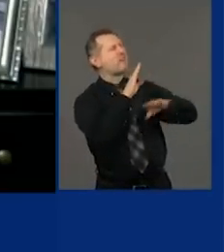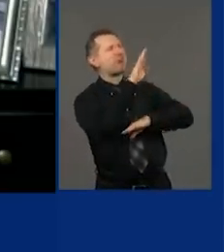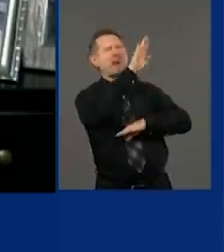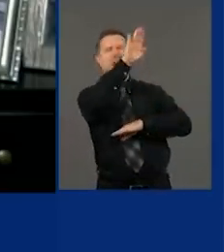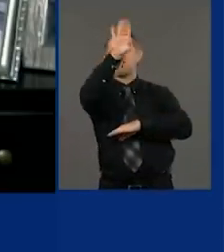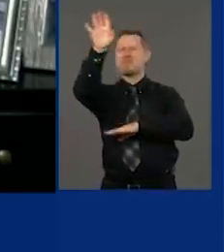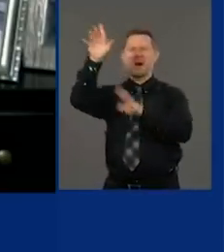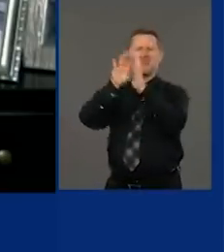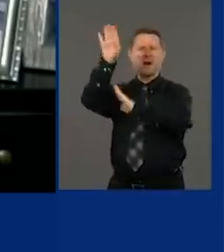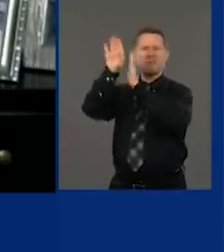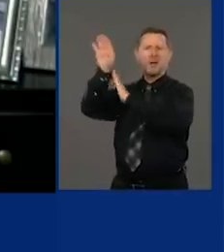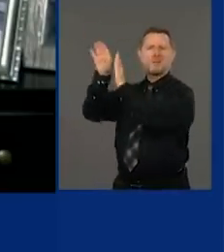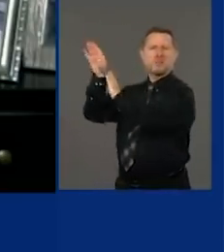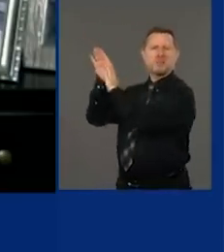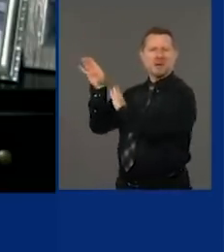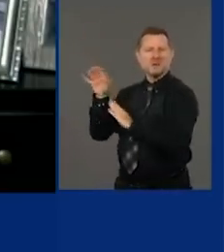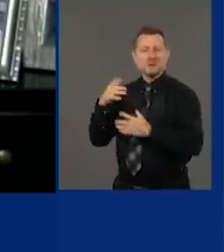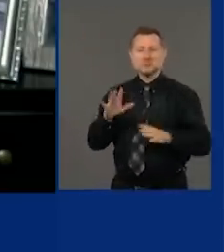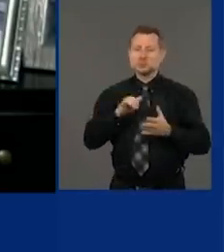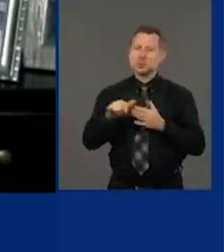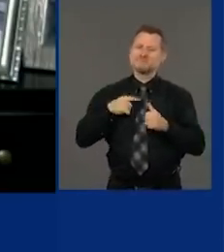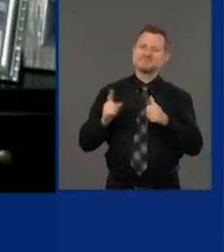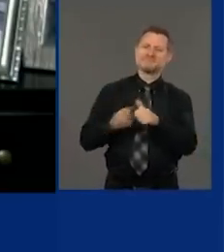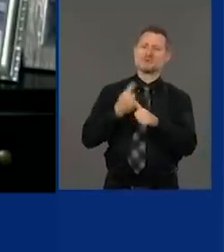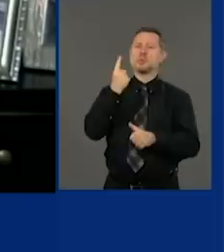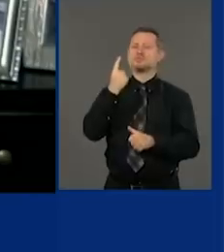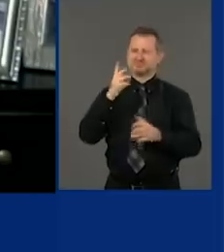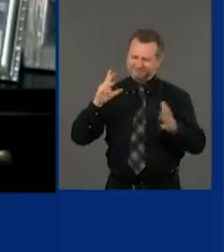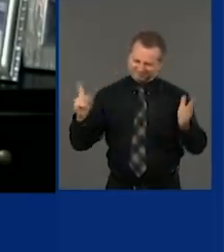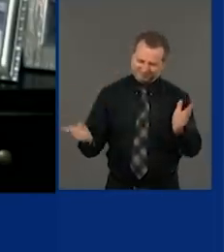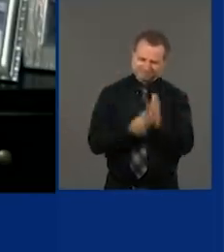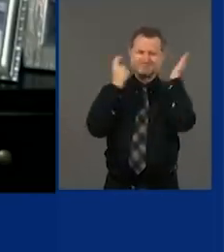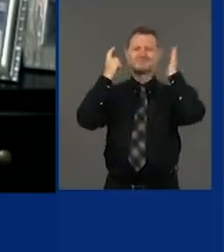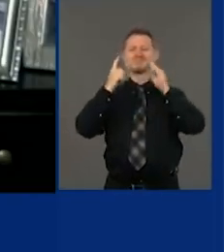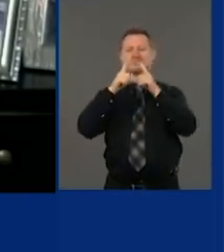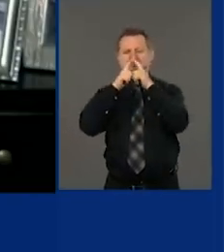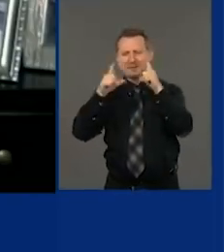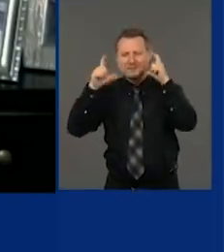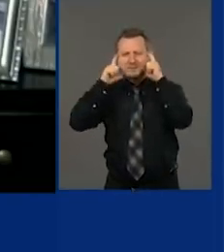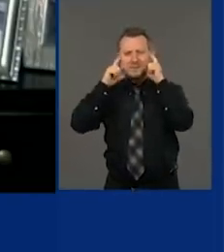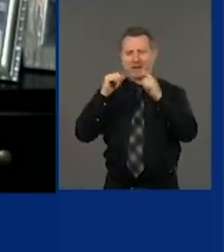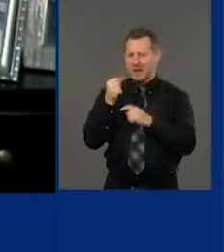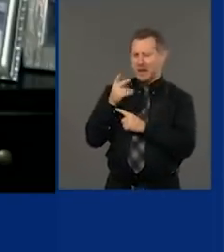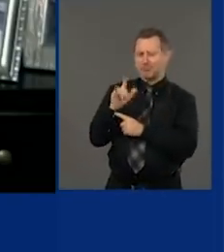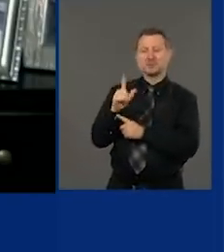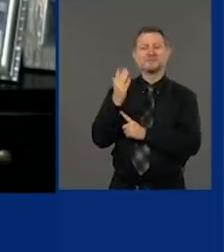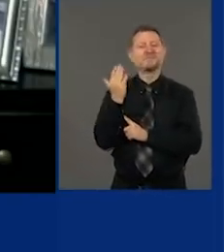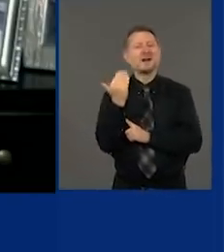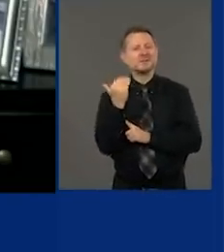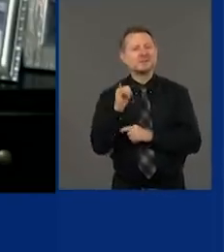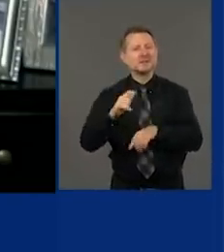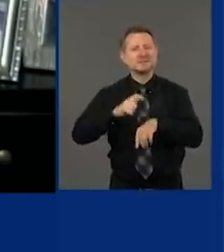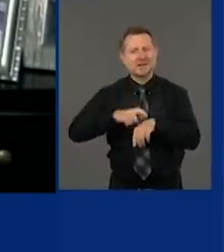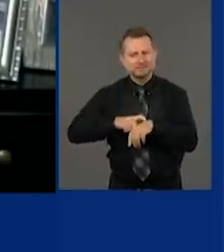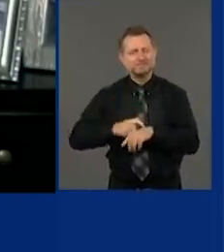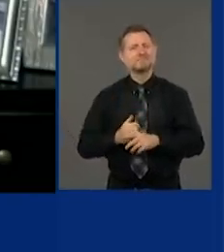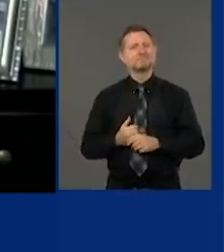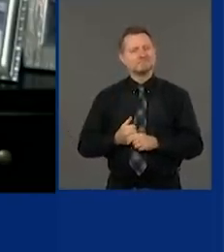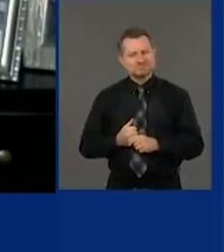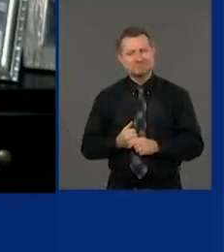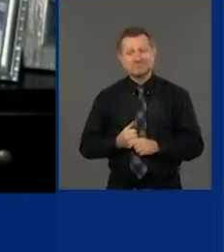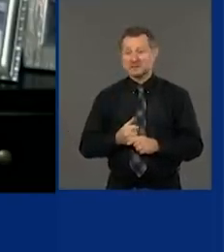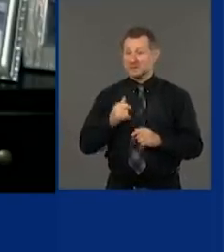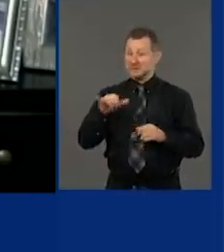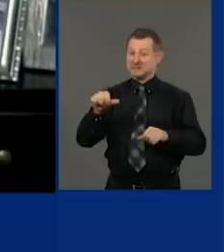to start mandatory masks on April 15th. And all the science